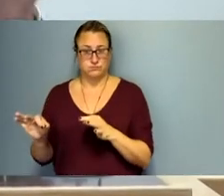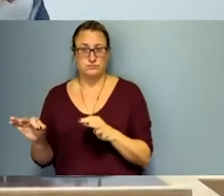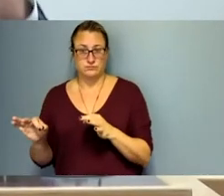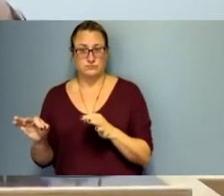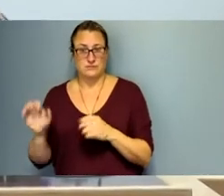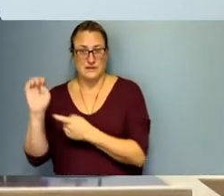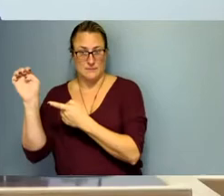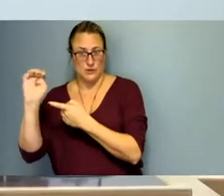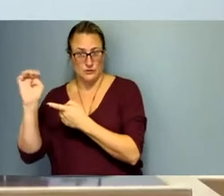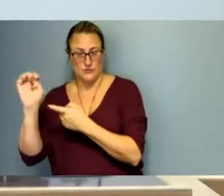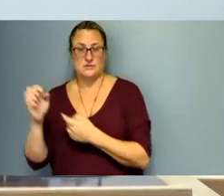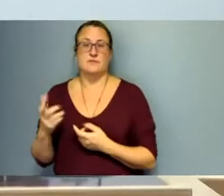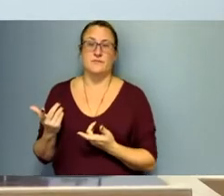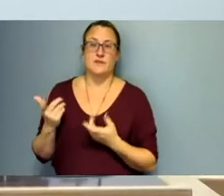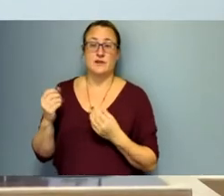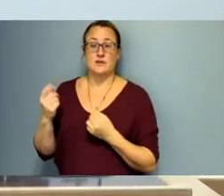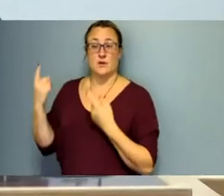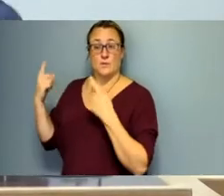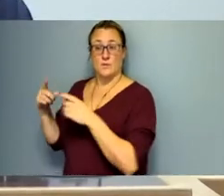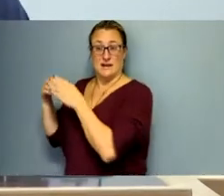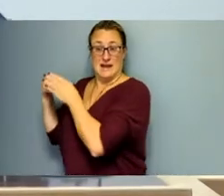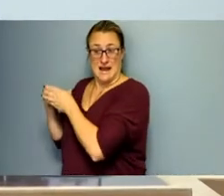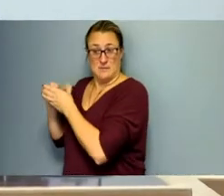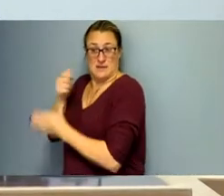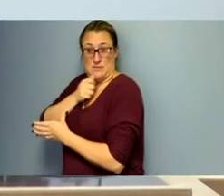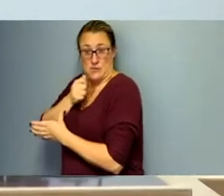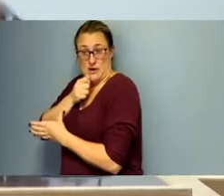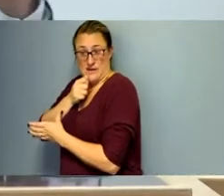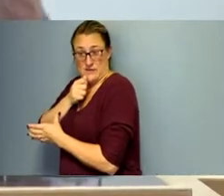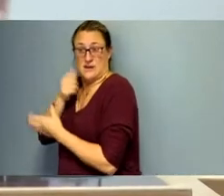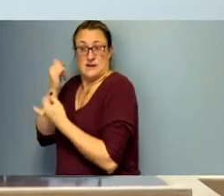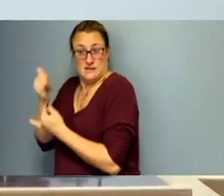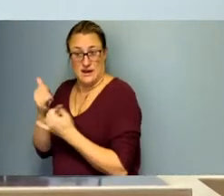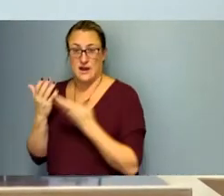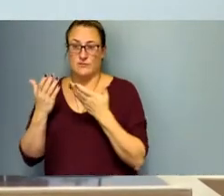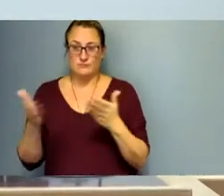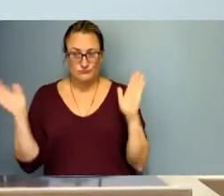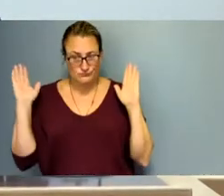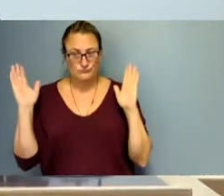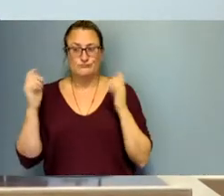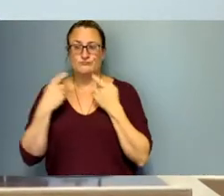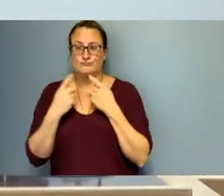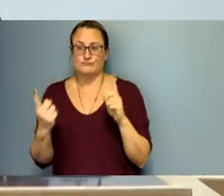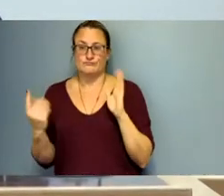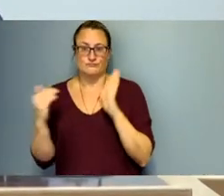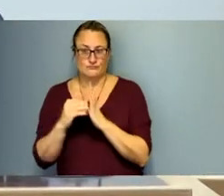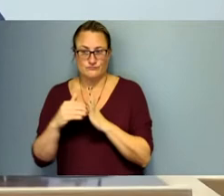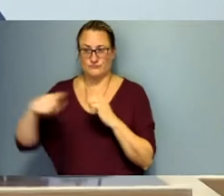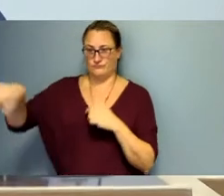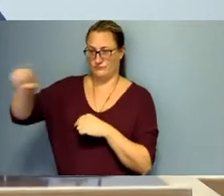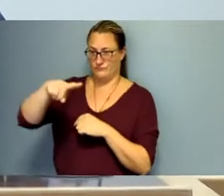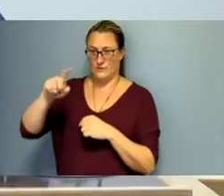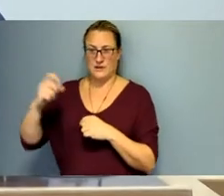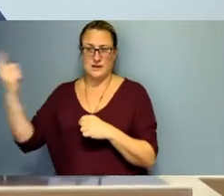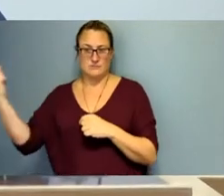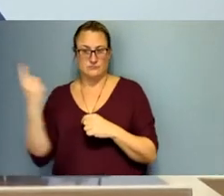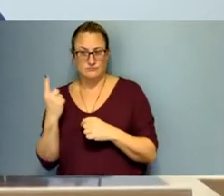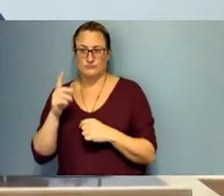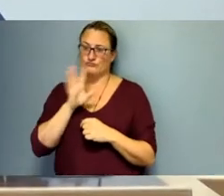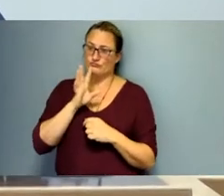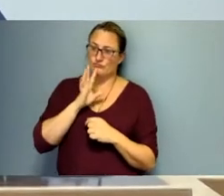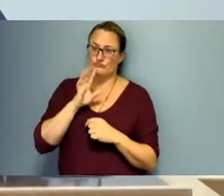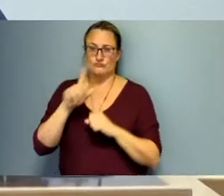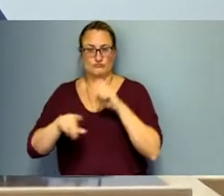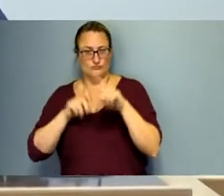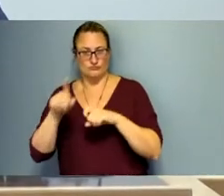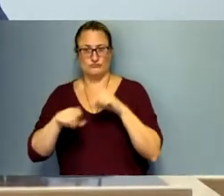outside the presence of the public can then happen again with public comment with everyone having a chance to to speak their mind uh and for